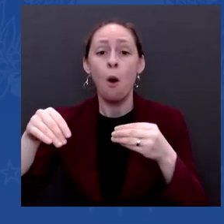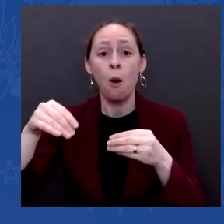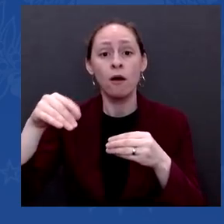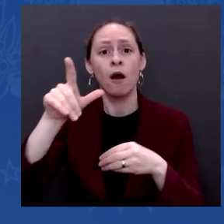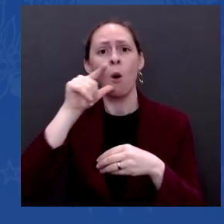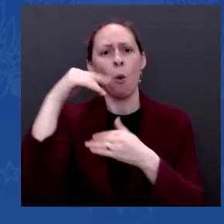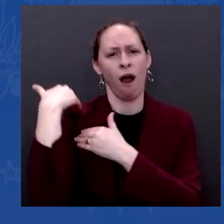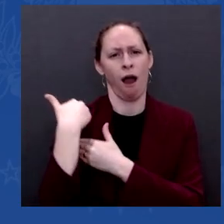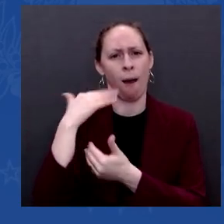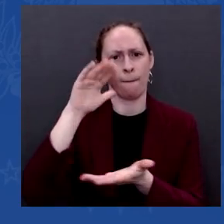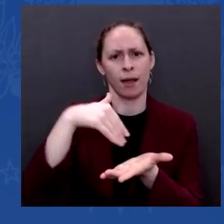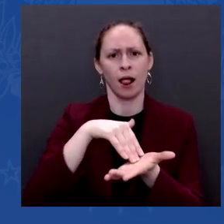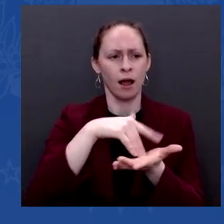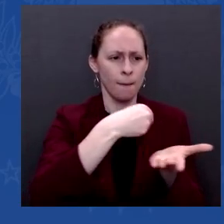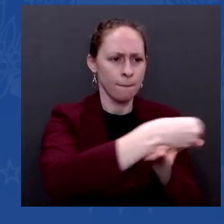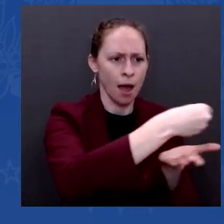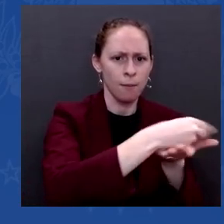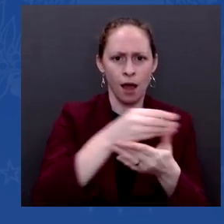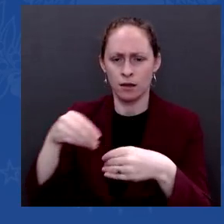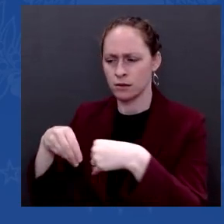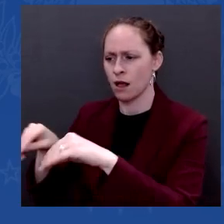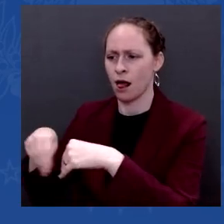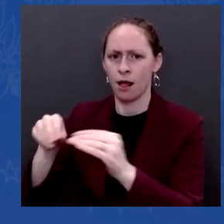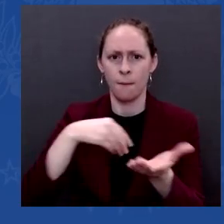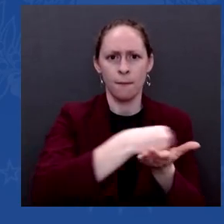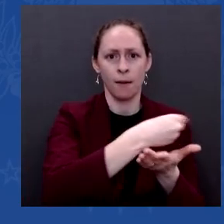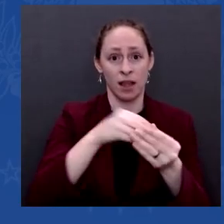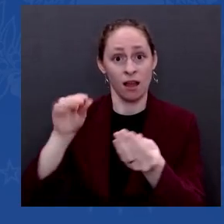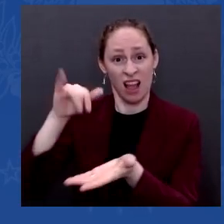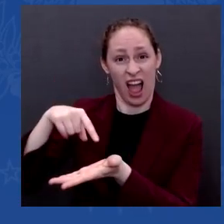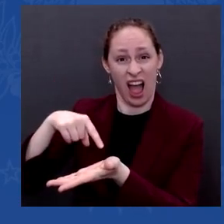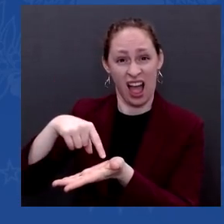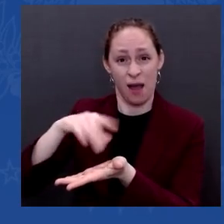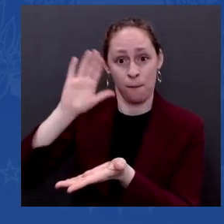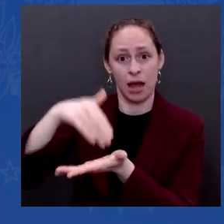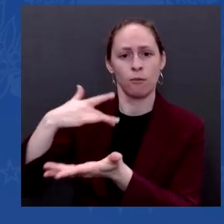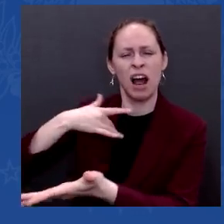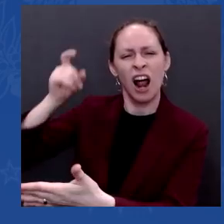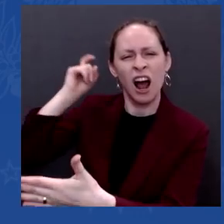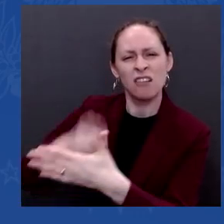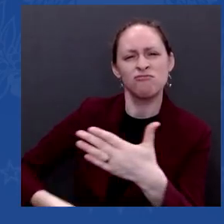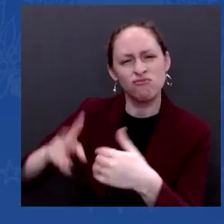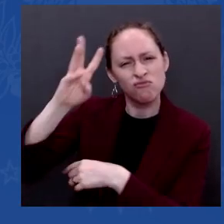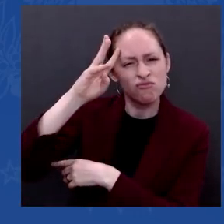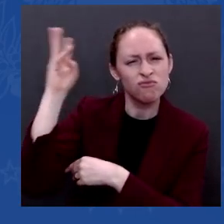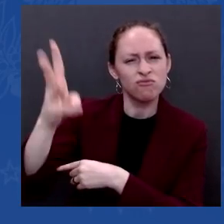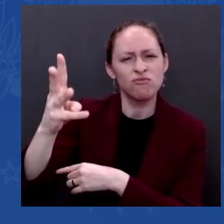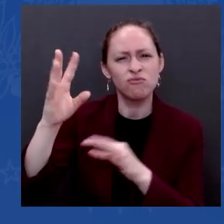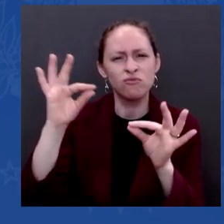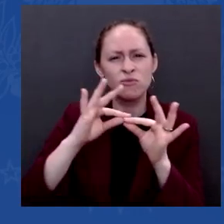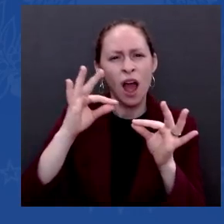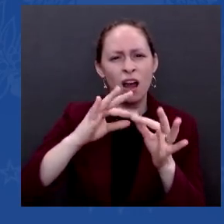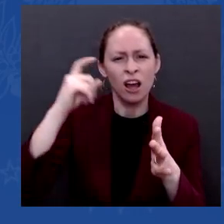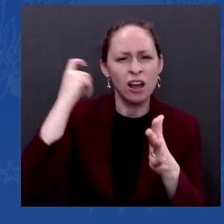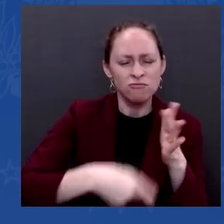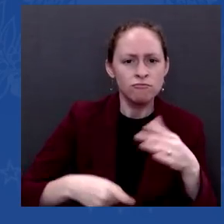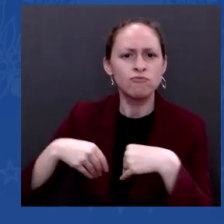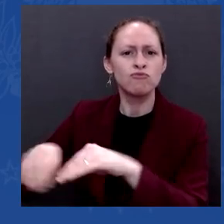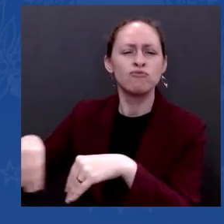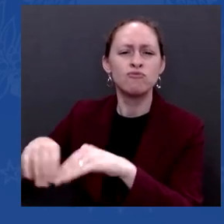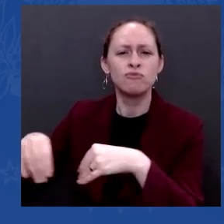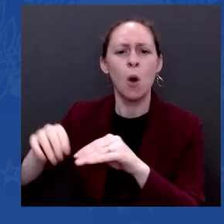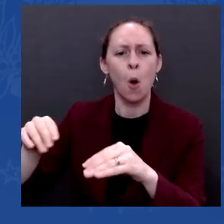hamburger meat, whatever they're buying. Prices are up. Look, I'm a capitalist. But capitalism without